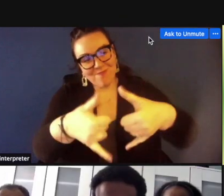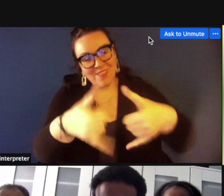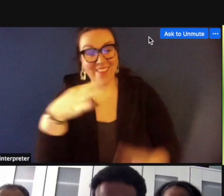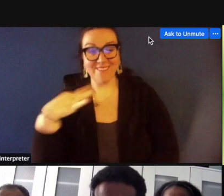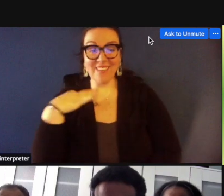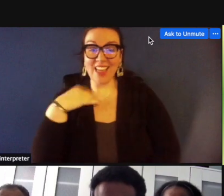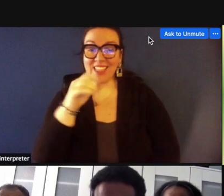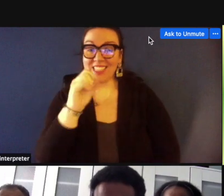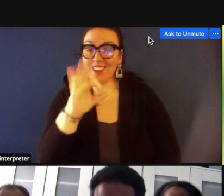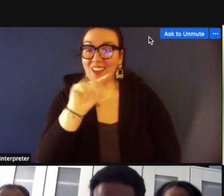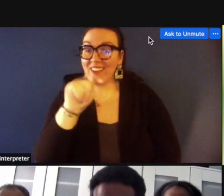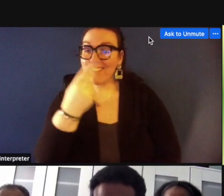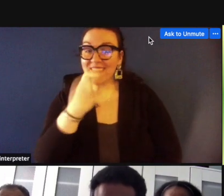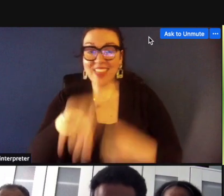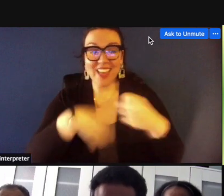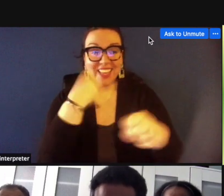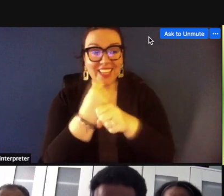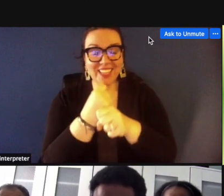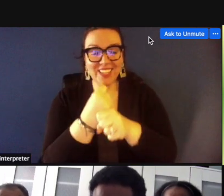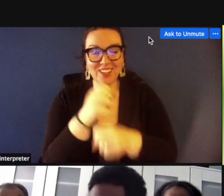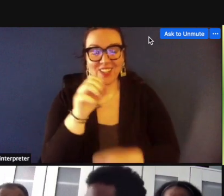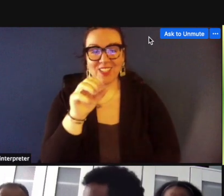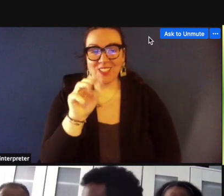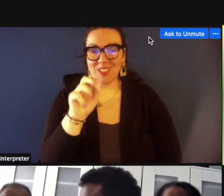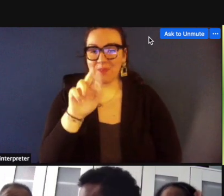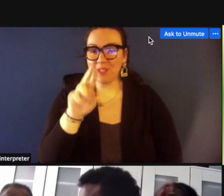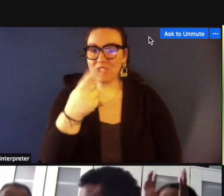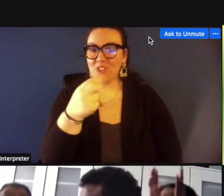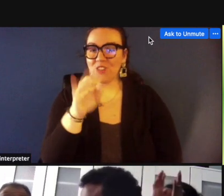year award to mr herb king